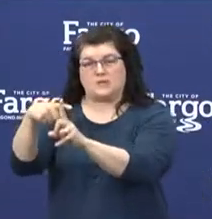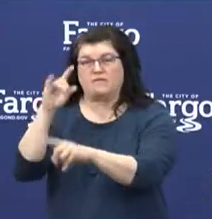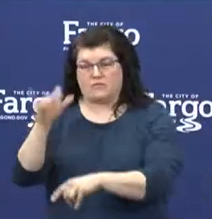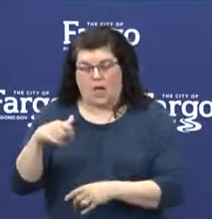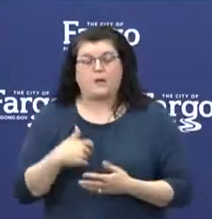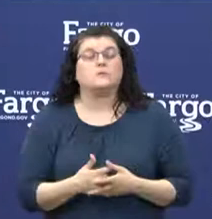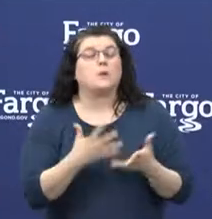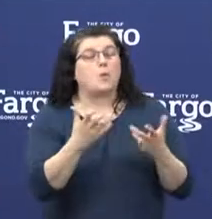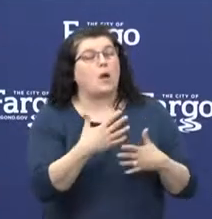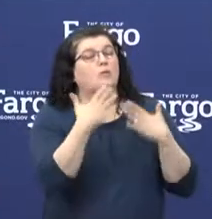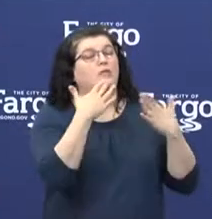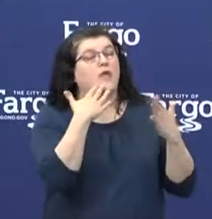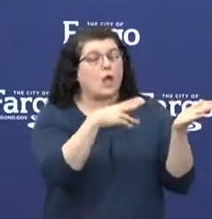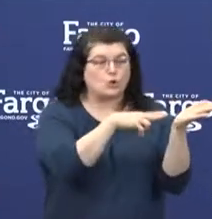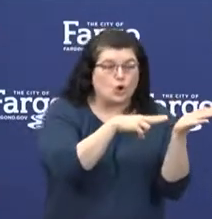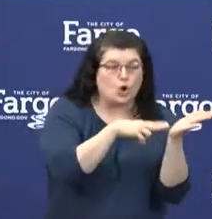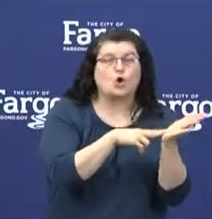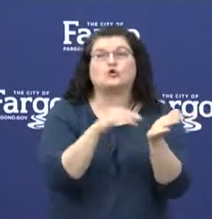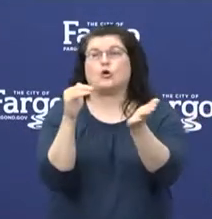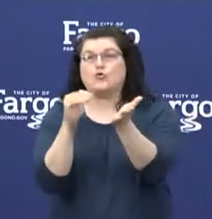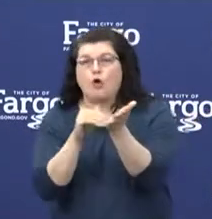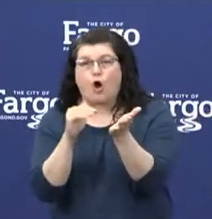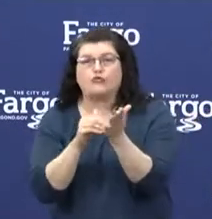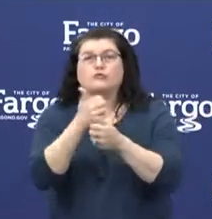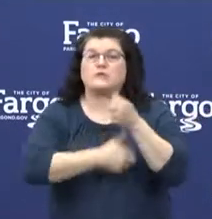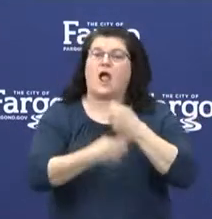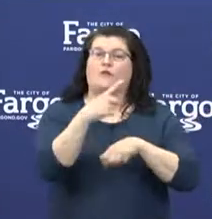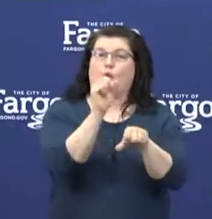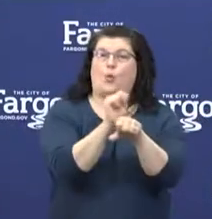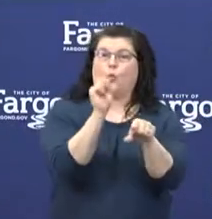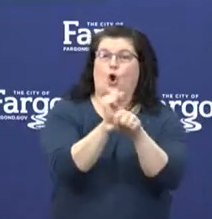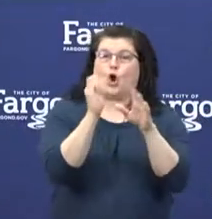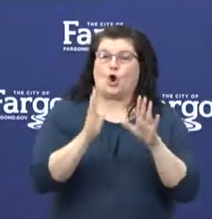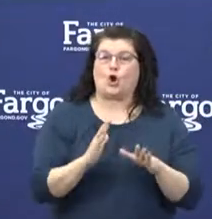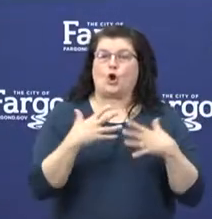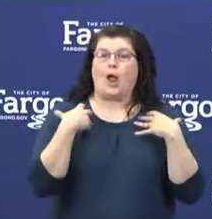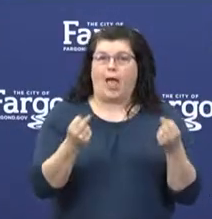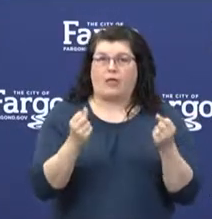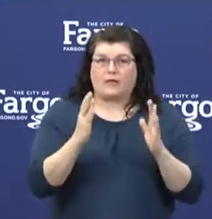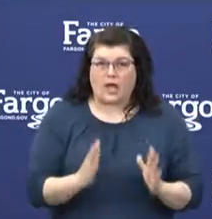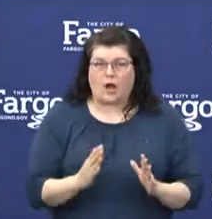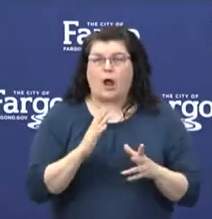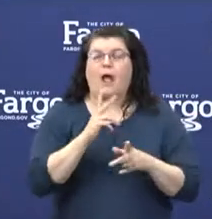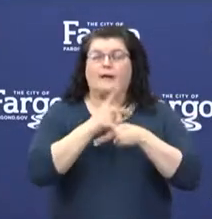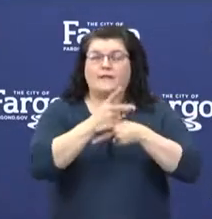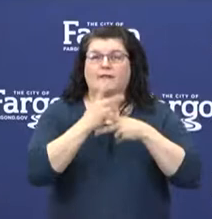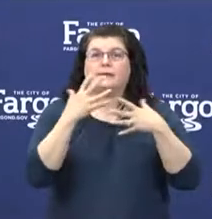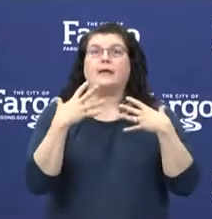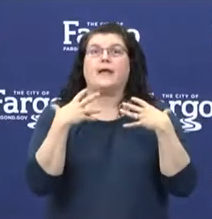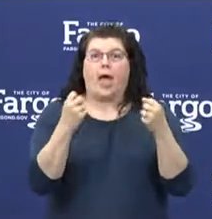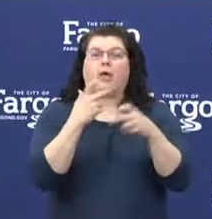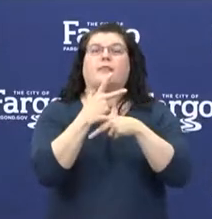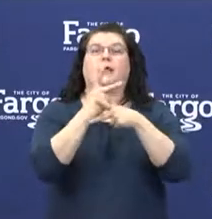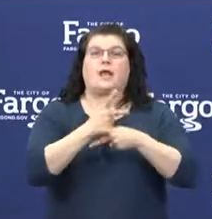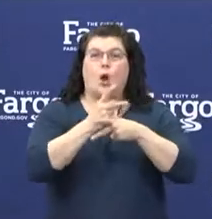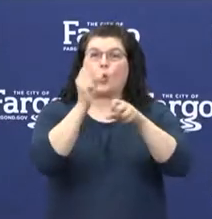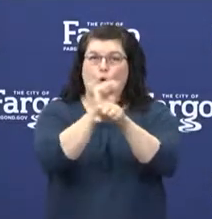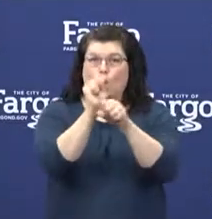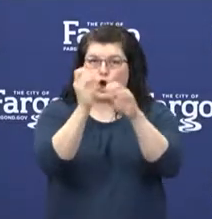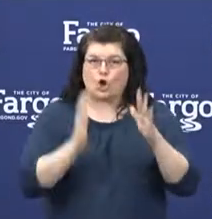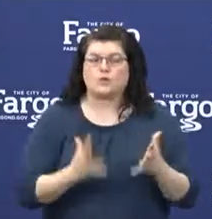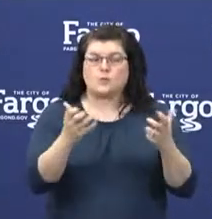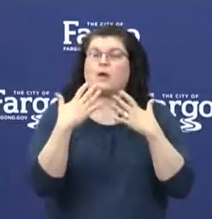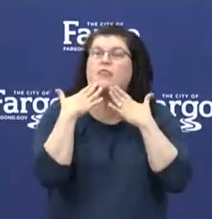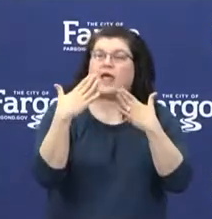thank our nurses and physicians and other frontline healthcare workers who continue to care for these patients. And I want to